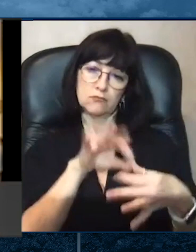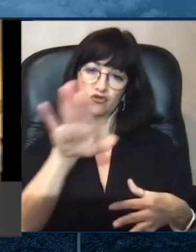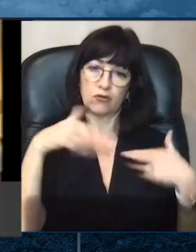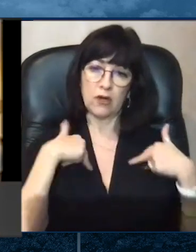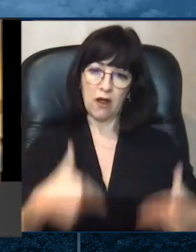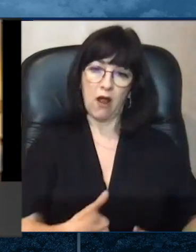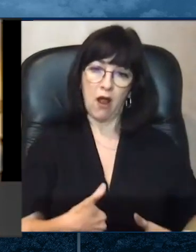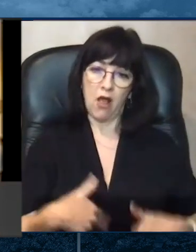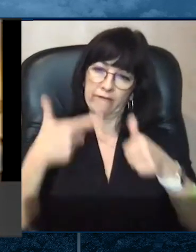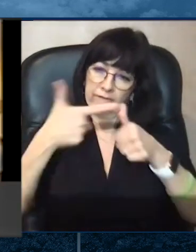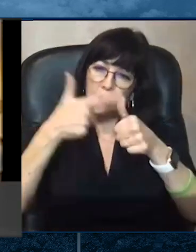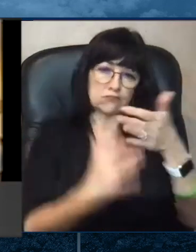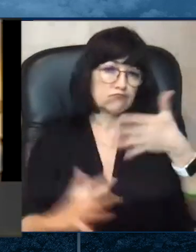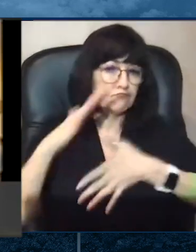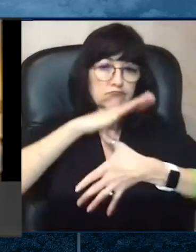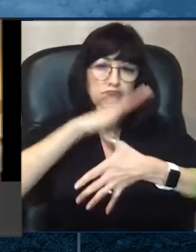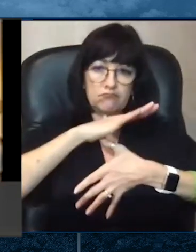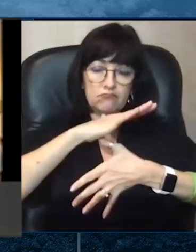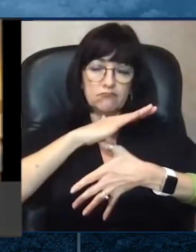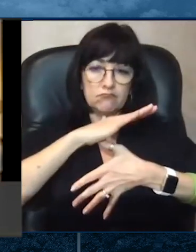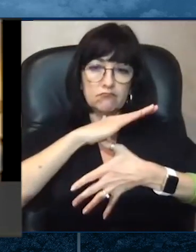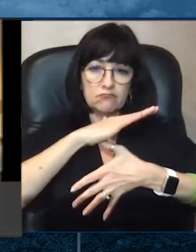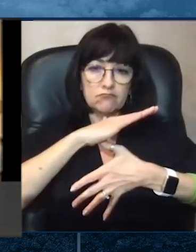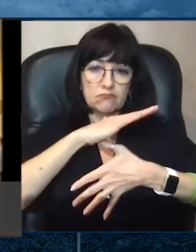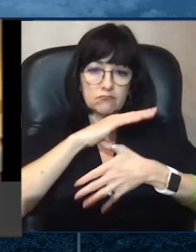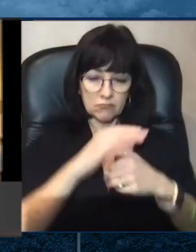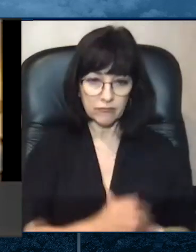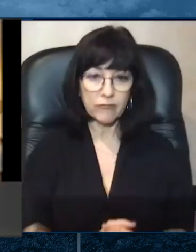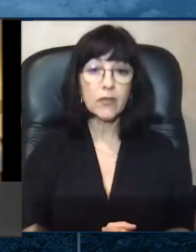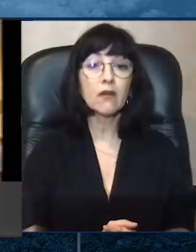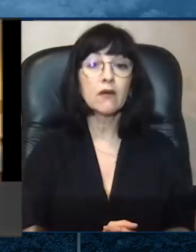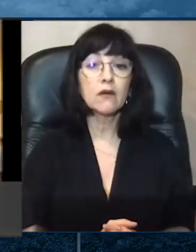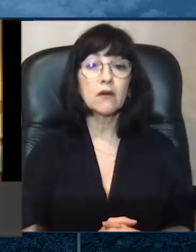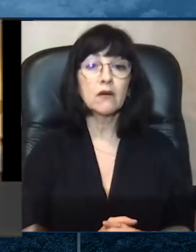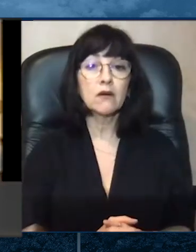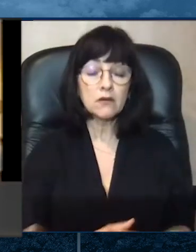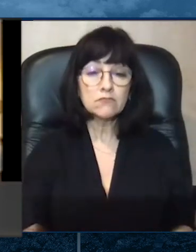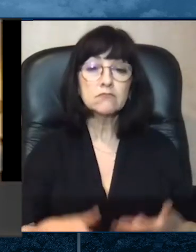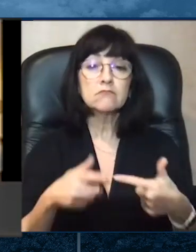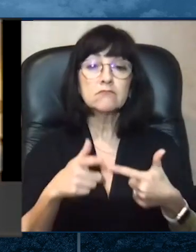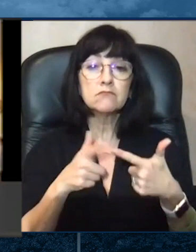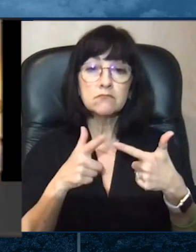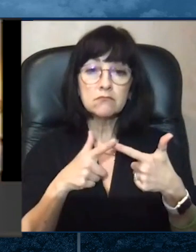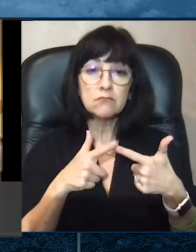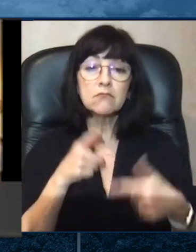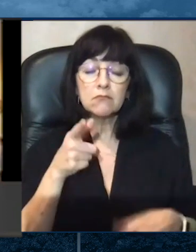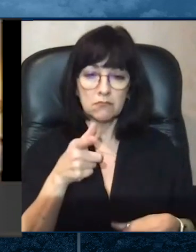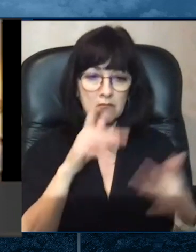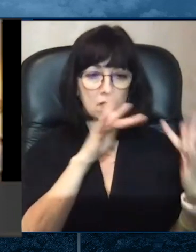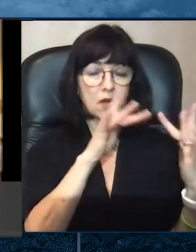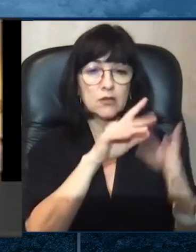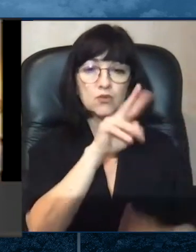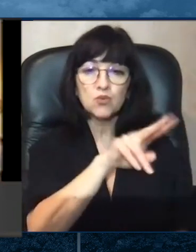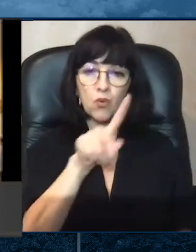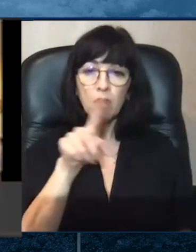211 to receive information as to where they are helping with food and helping